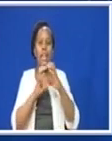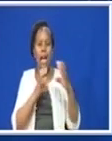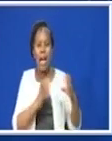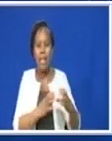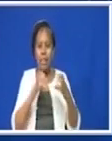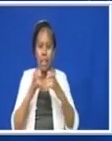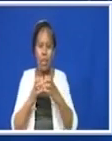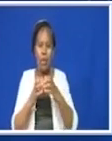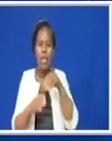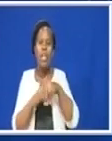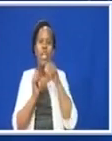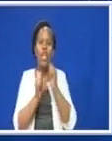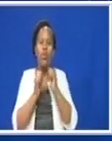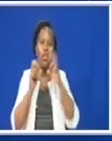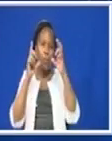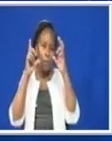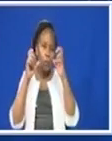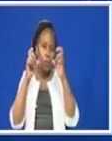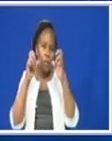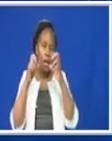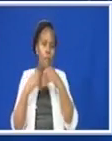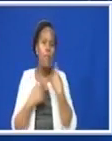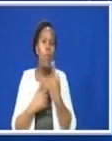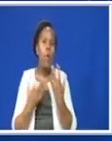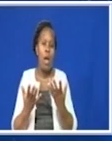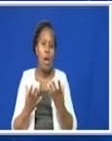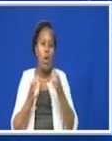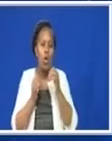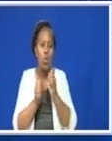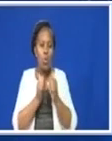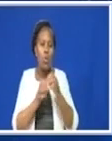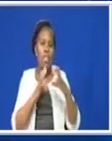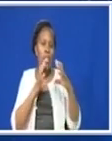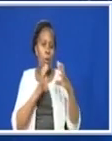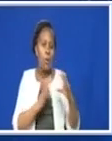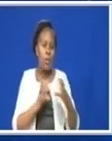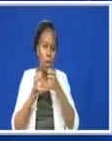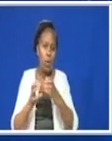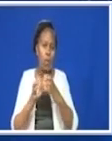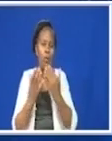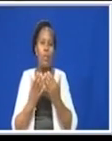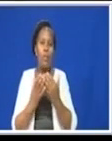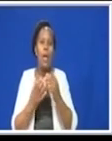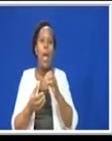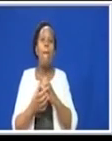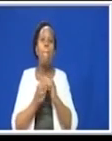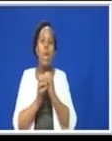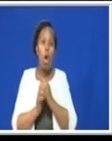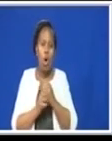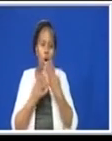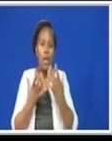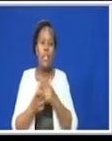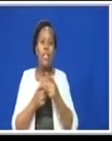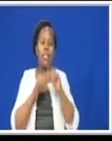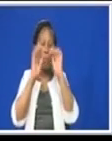in which the photograph belongs. In which category does this photograph belong. Then it is